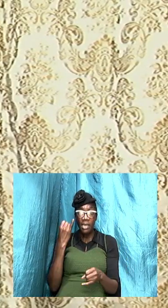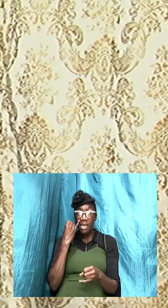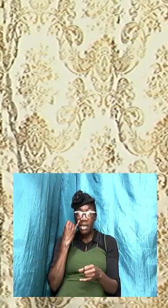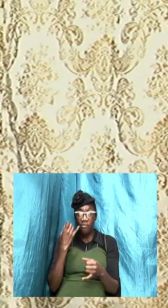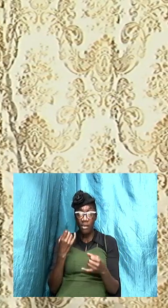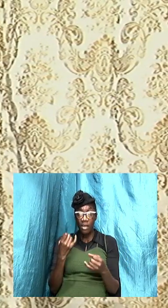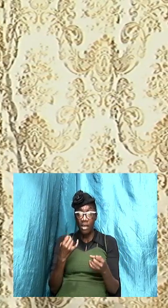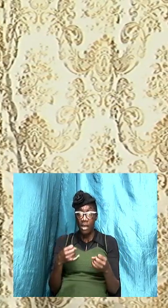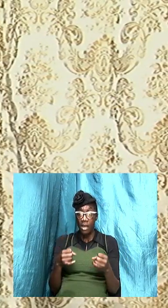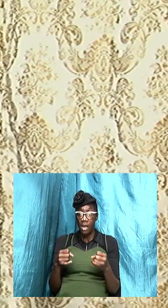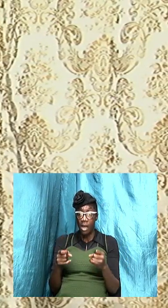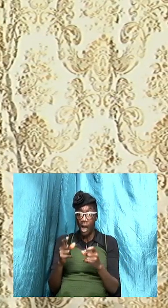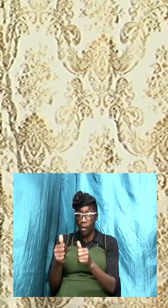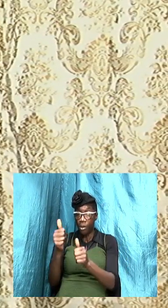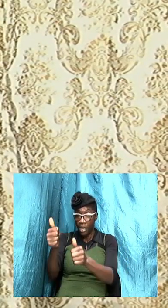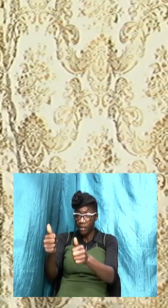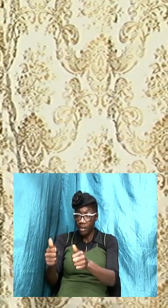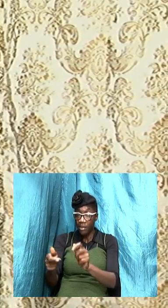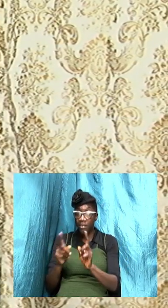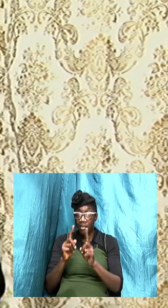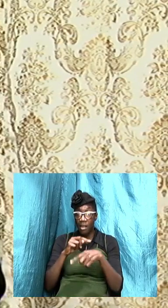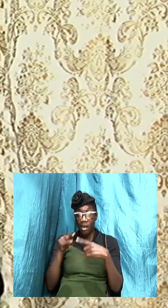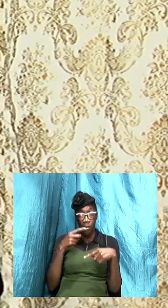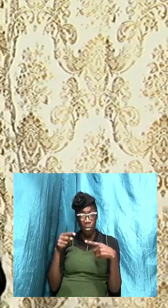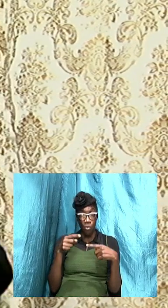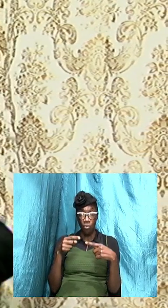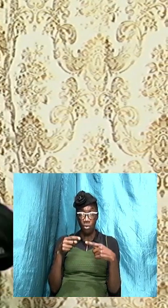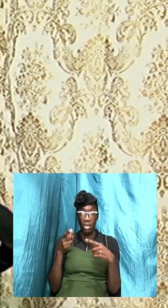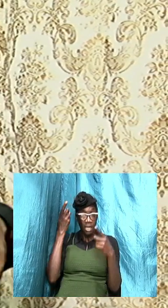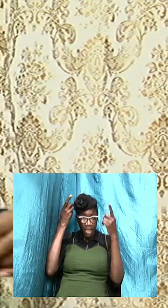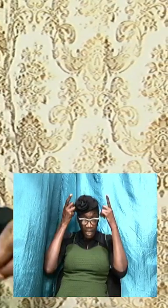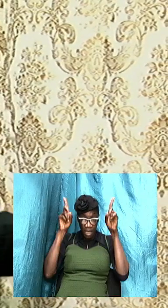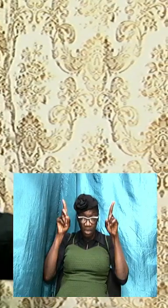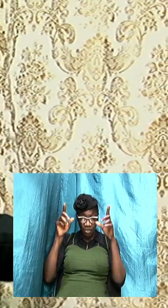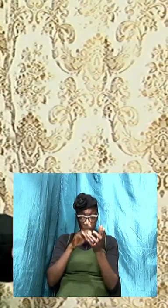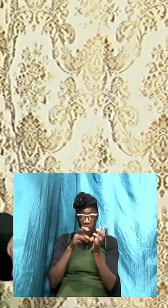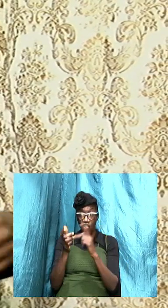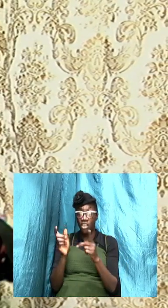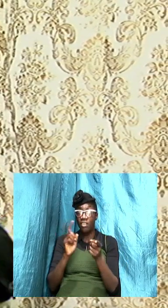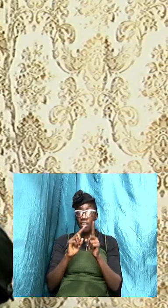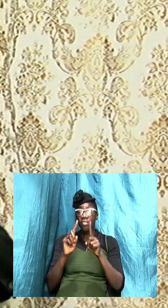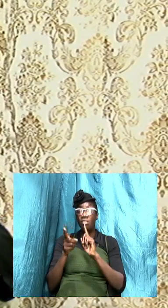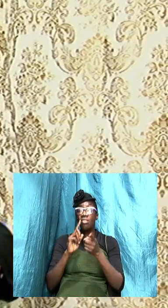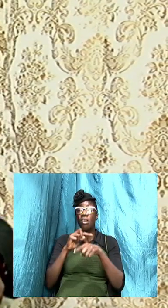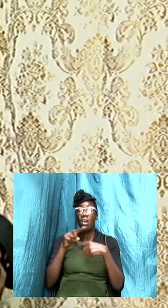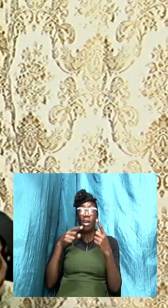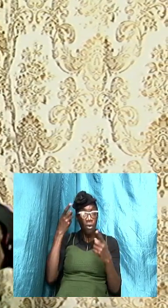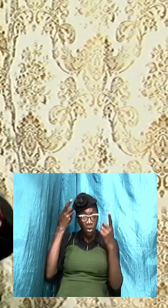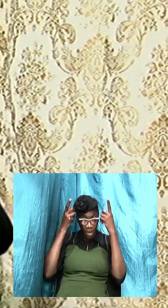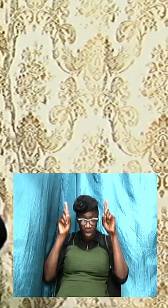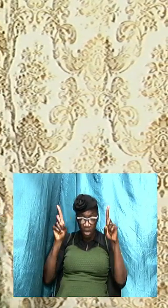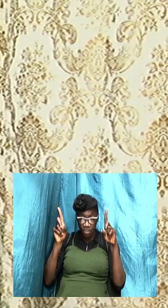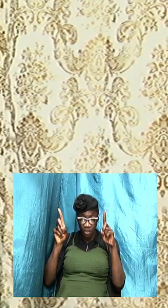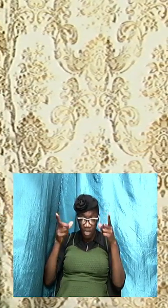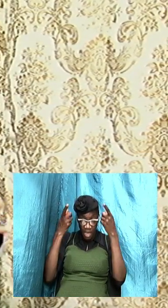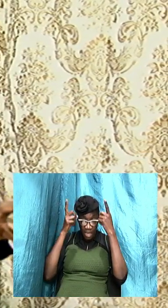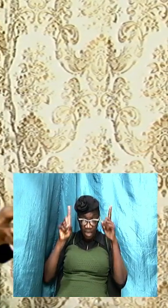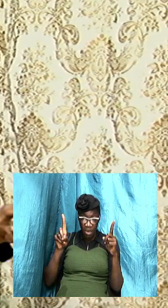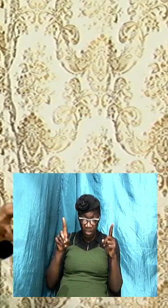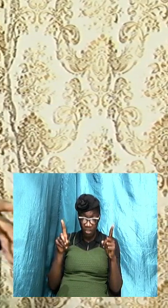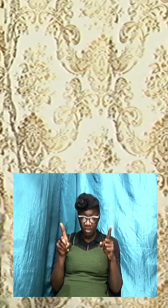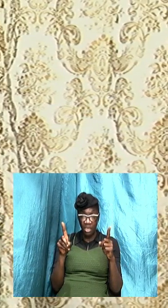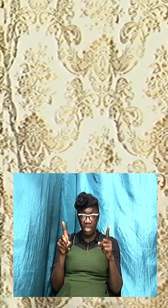and talk about doctrine if Jesus himself in his time talk about doctrine and that the doctrine that